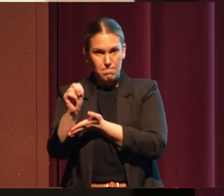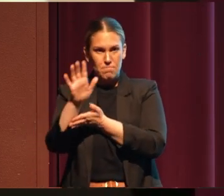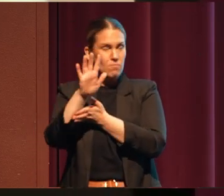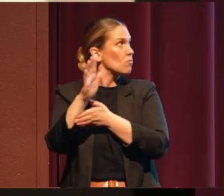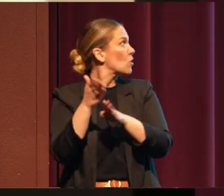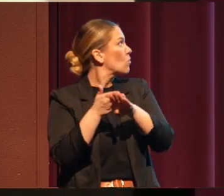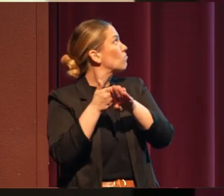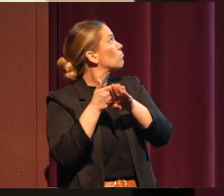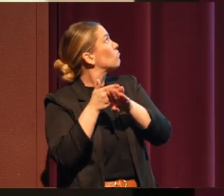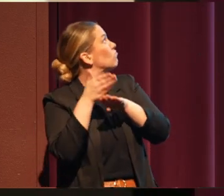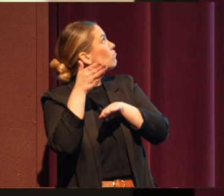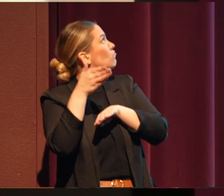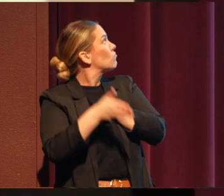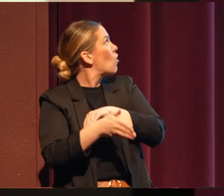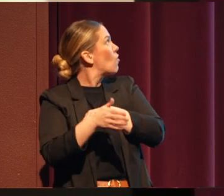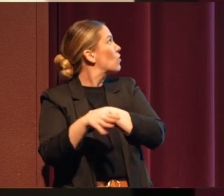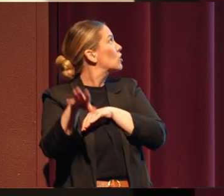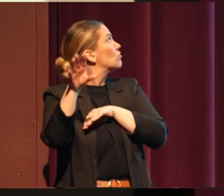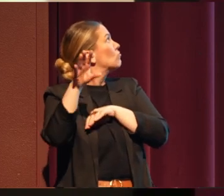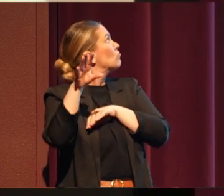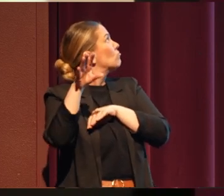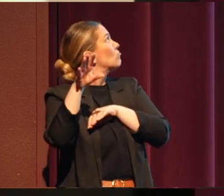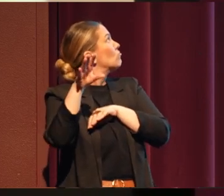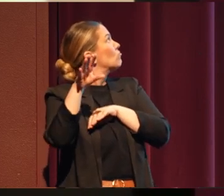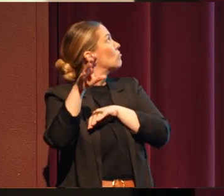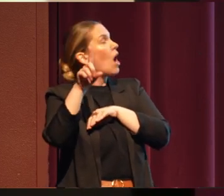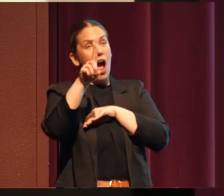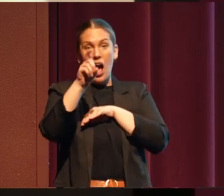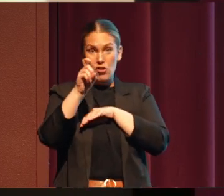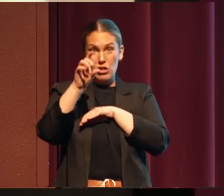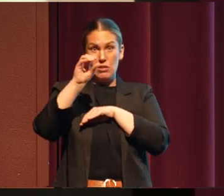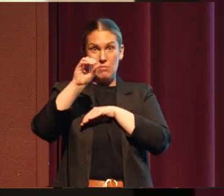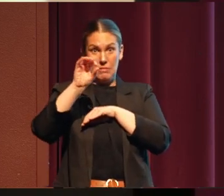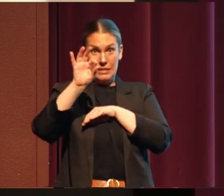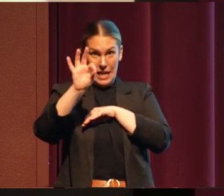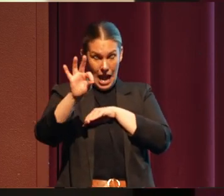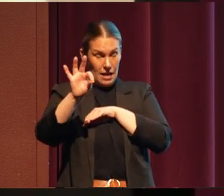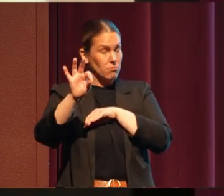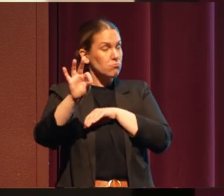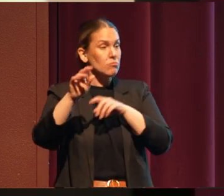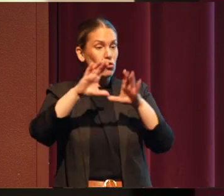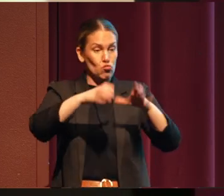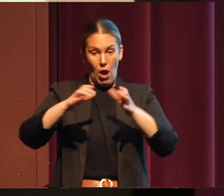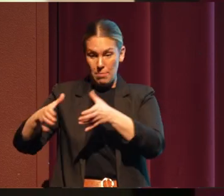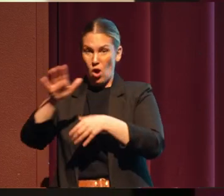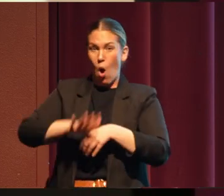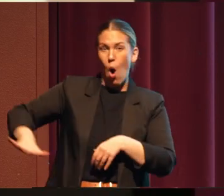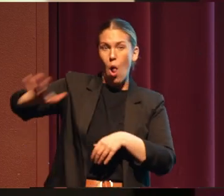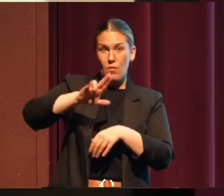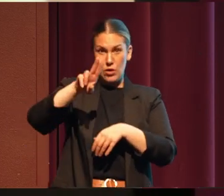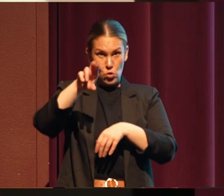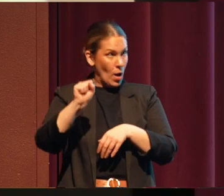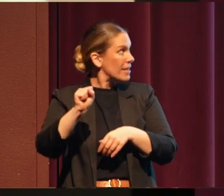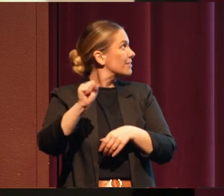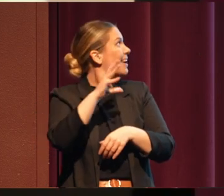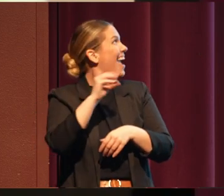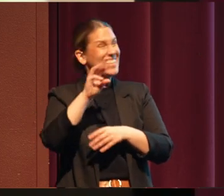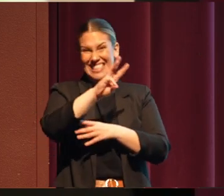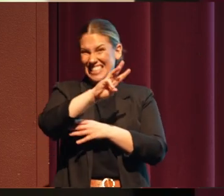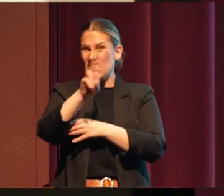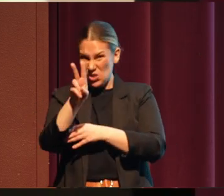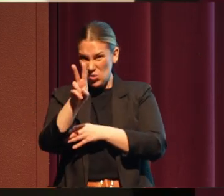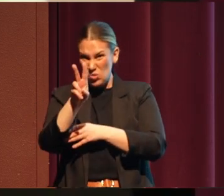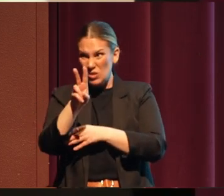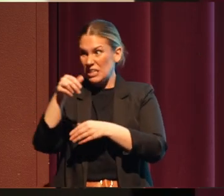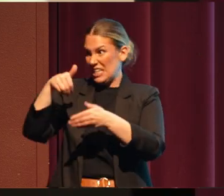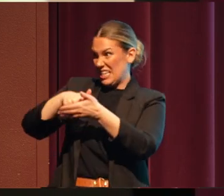United States, 62 of them were in Oregon. All of the tribes west of the Cascades and the Klamath were